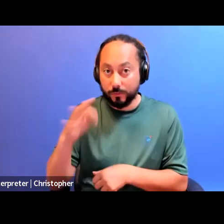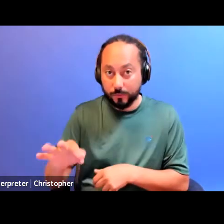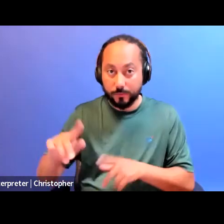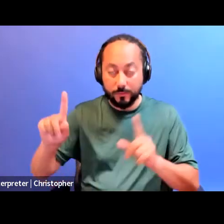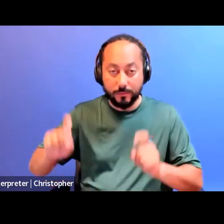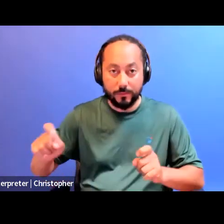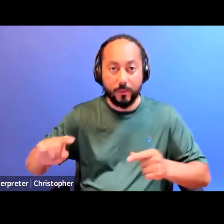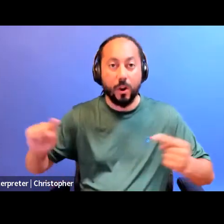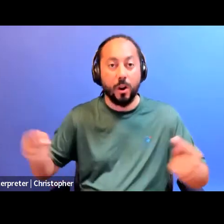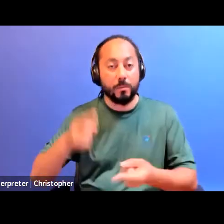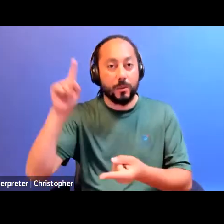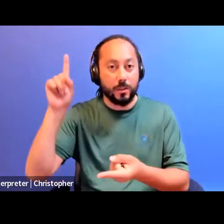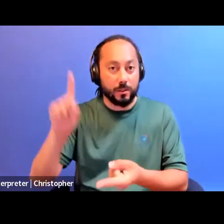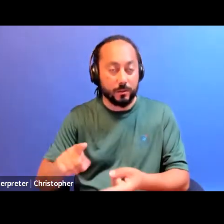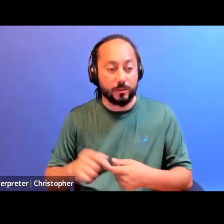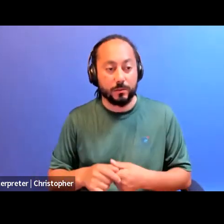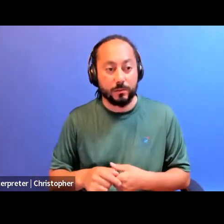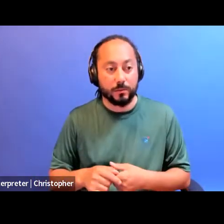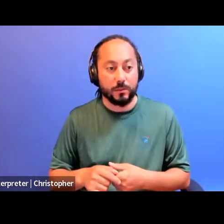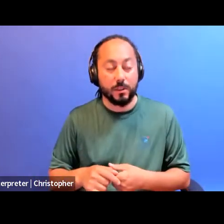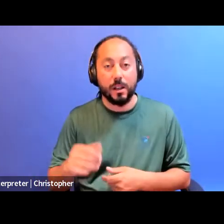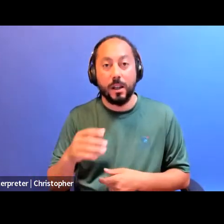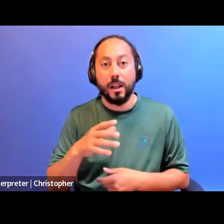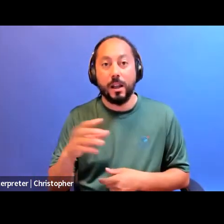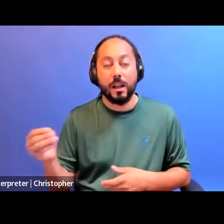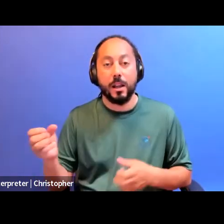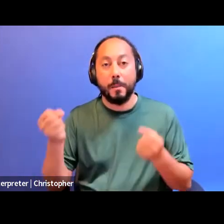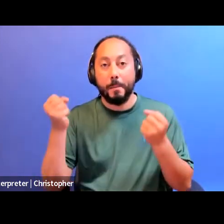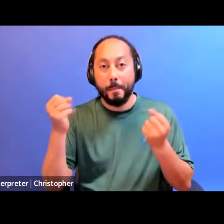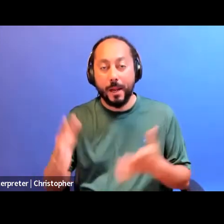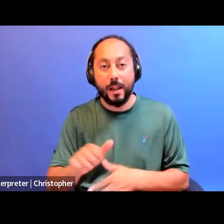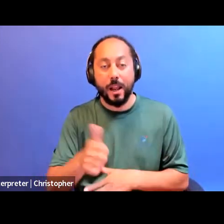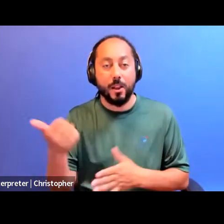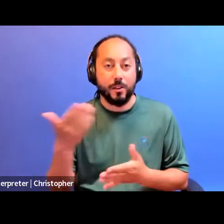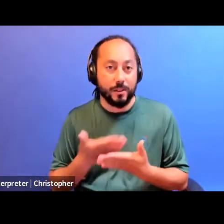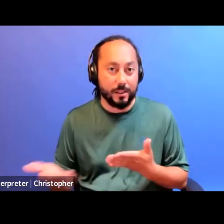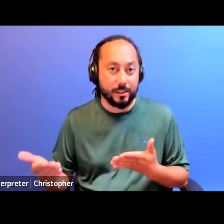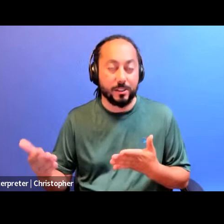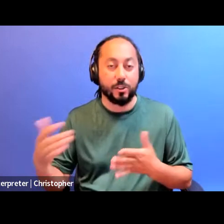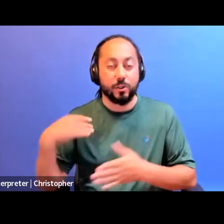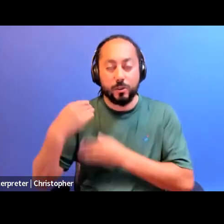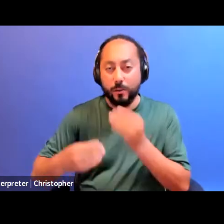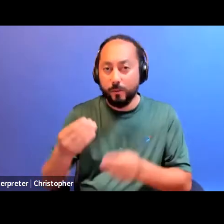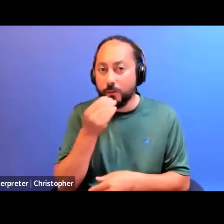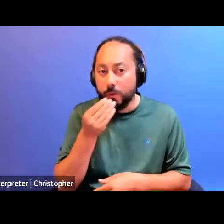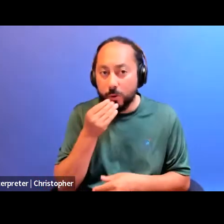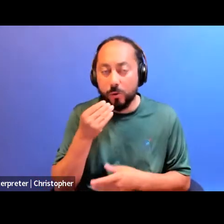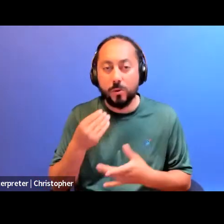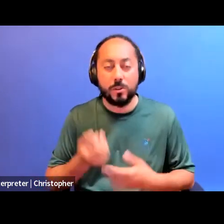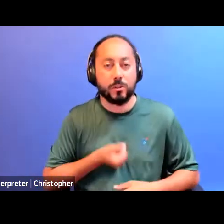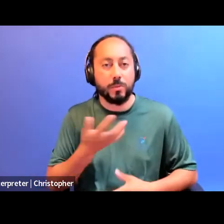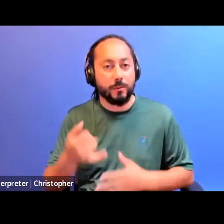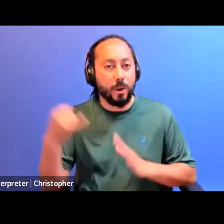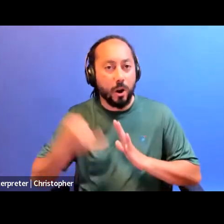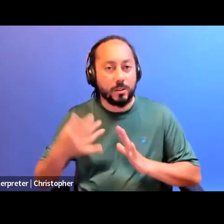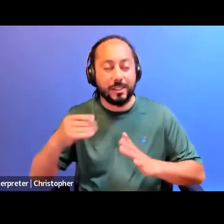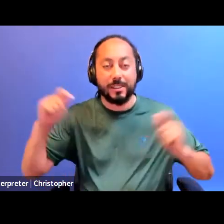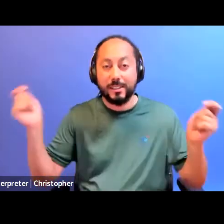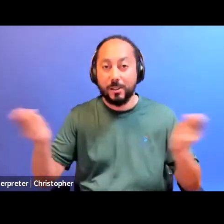reduction, and many other things. Brilliantly, well traditional food, expressive arts, and ceremony.